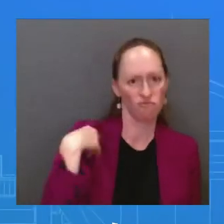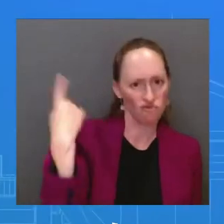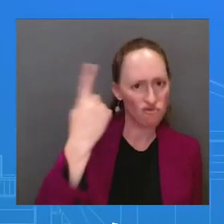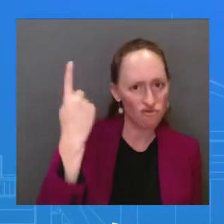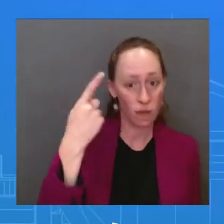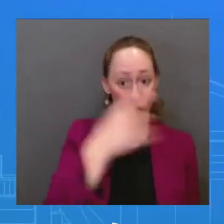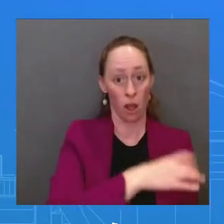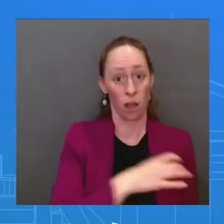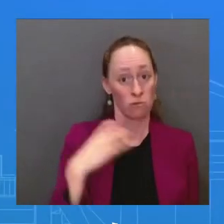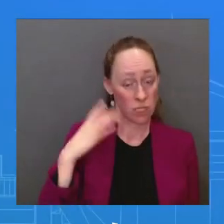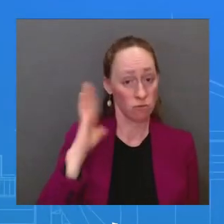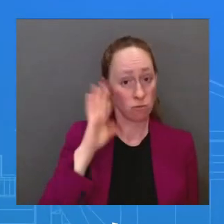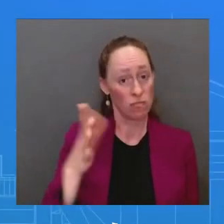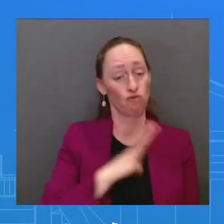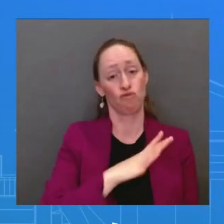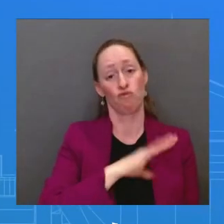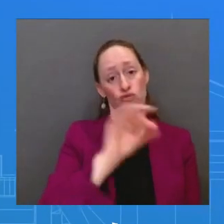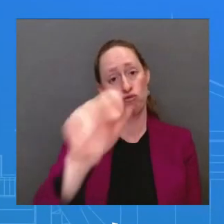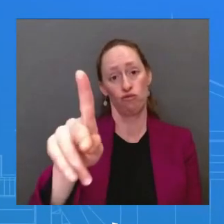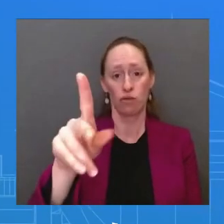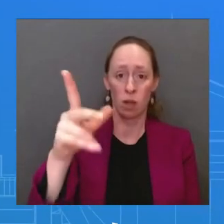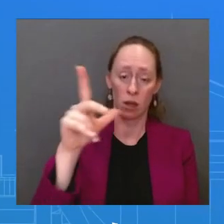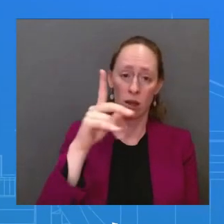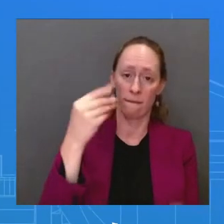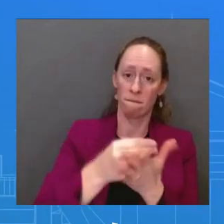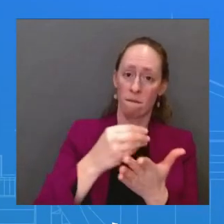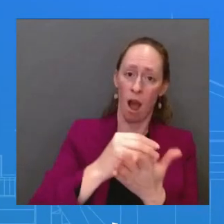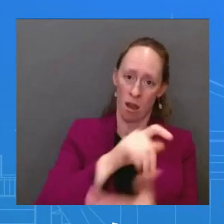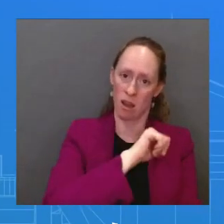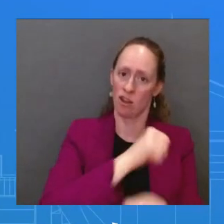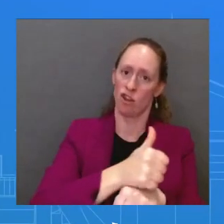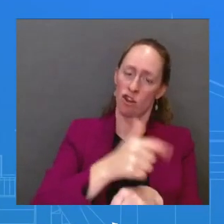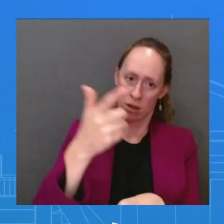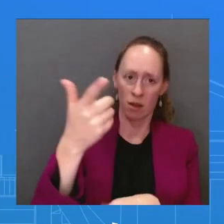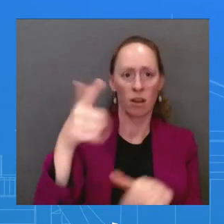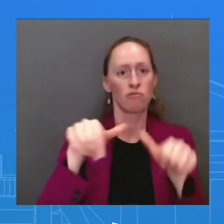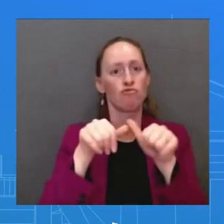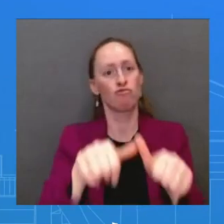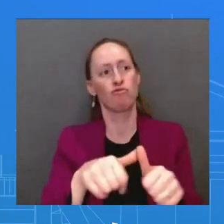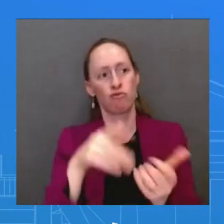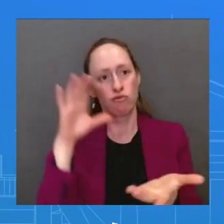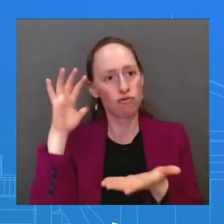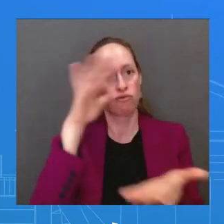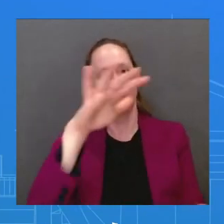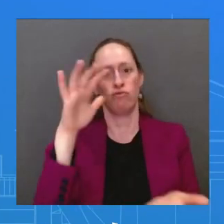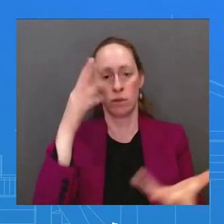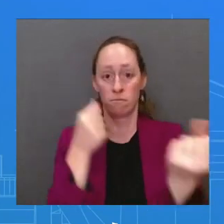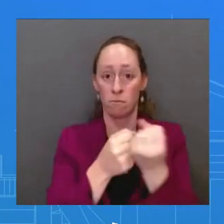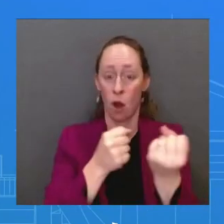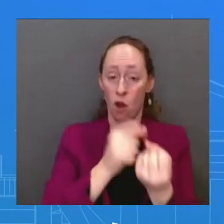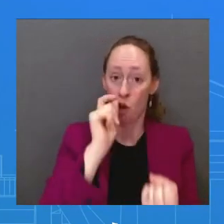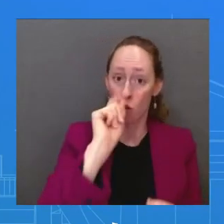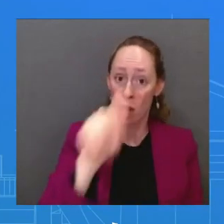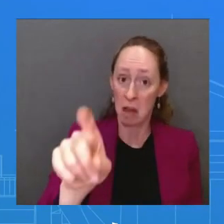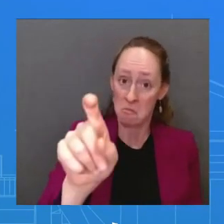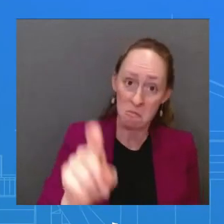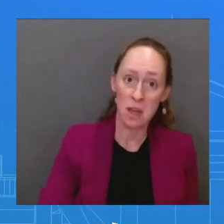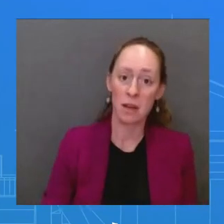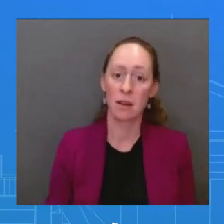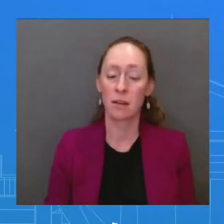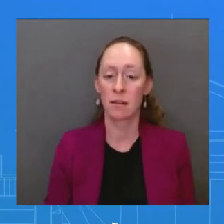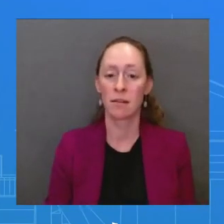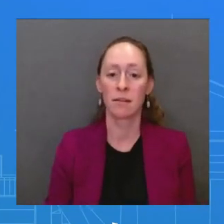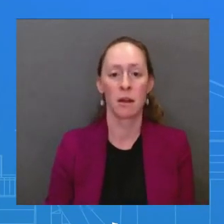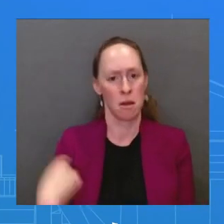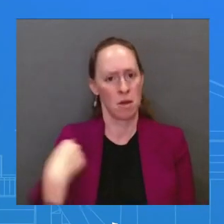Well, we are working closely with the Congress, as you know, right now on a supplemental funding package that the President has submitted seeking funding through the end